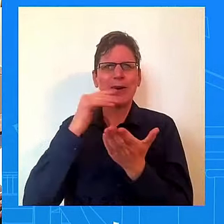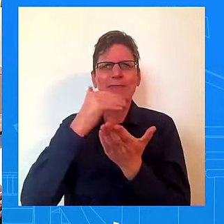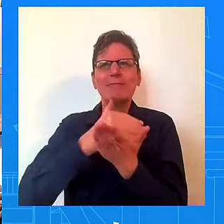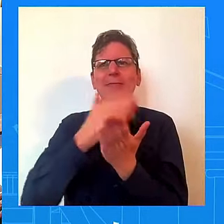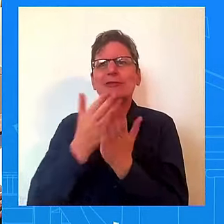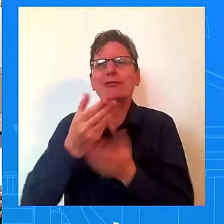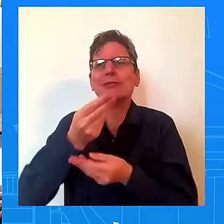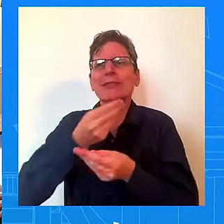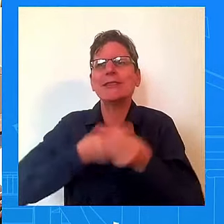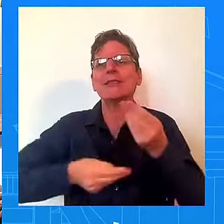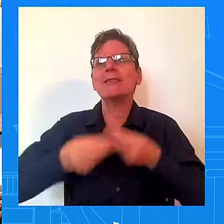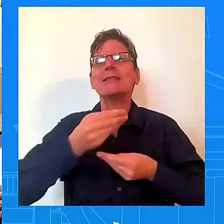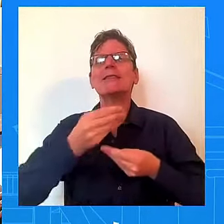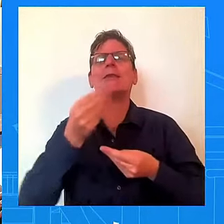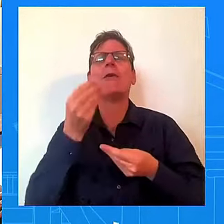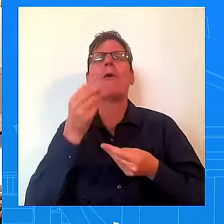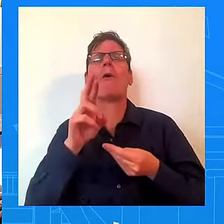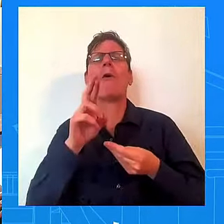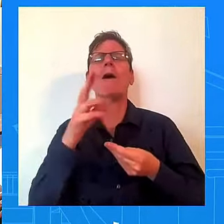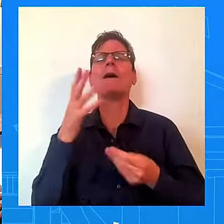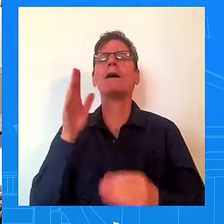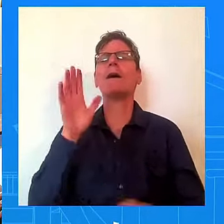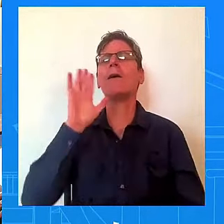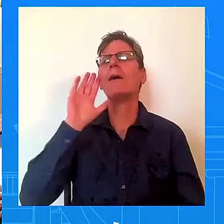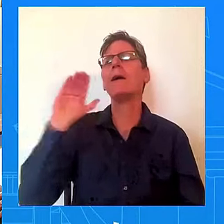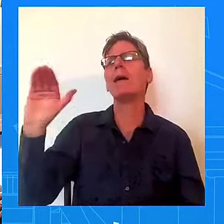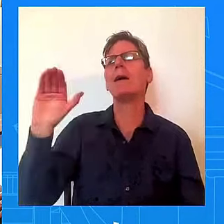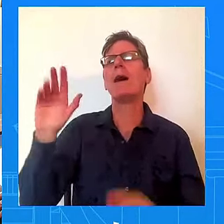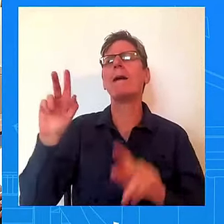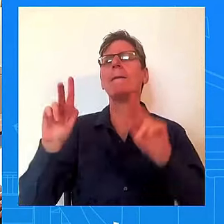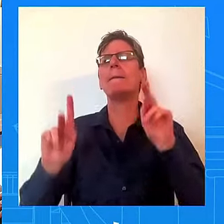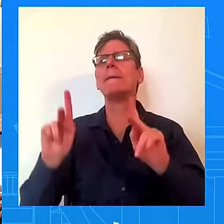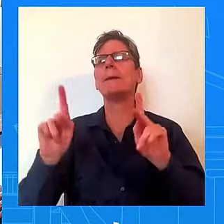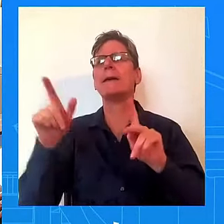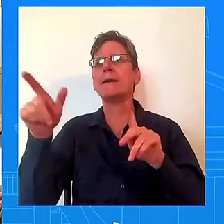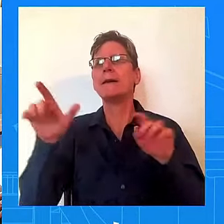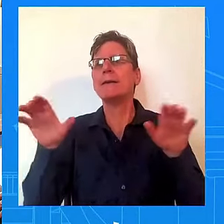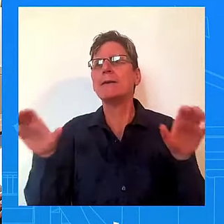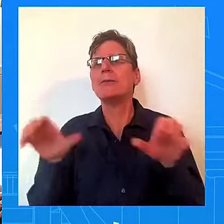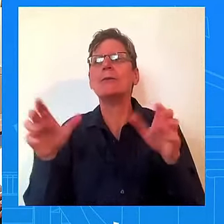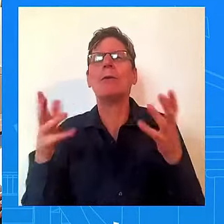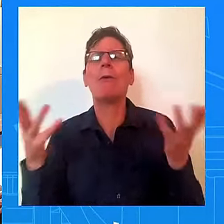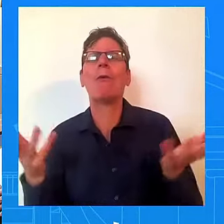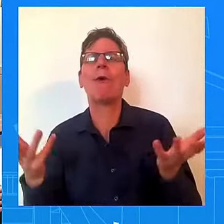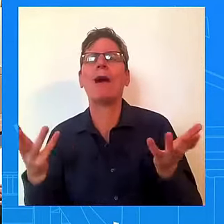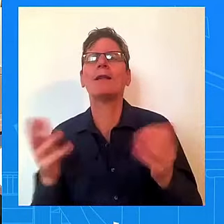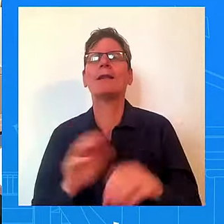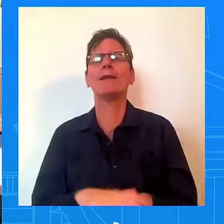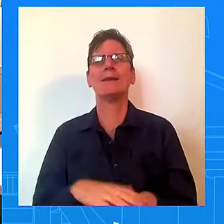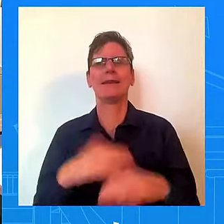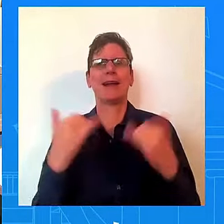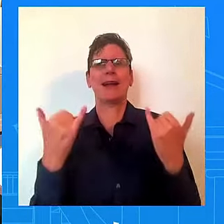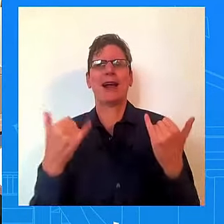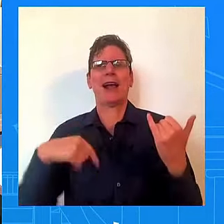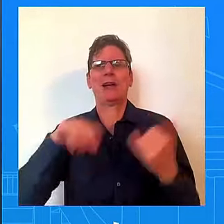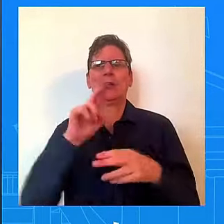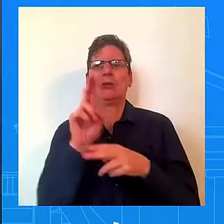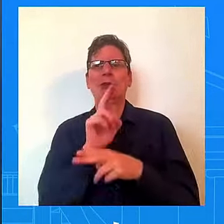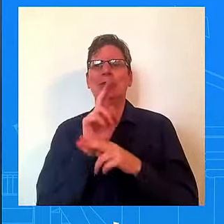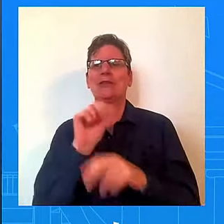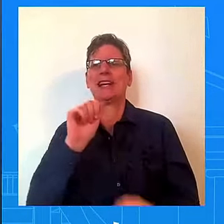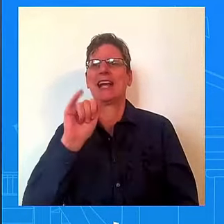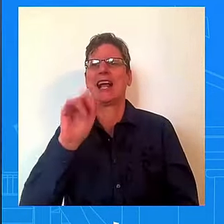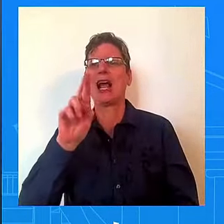Does Air Force One travel, the events that he's been holding versus, you know, spending that money back in their communities? Well, it's minuscule.